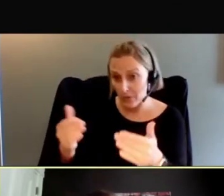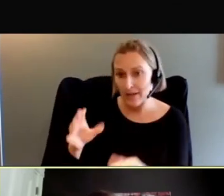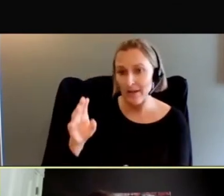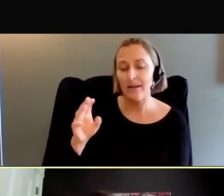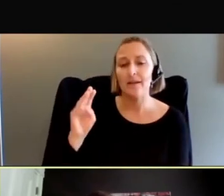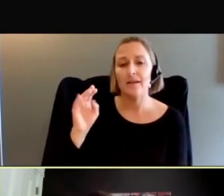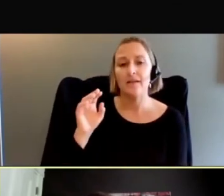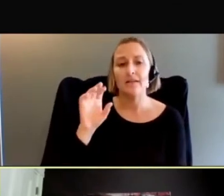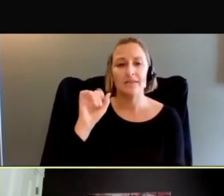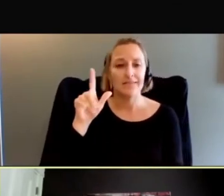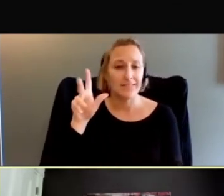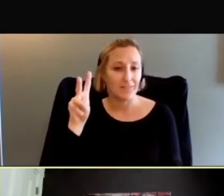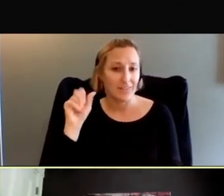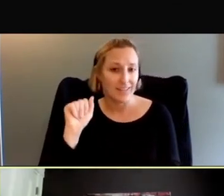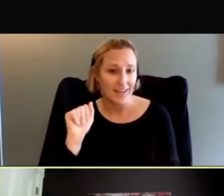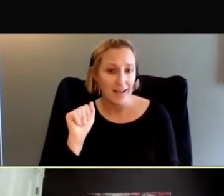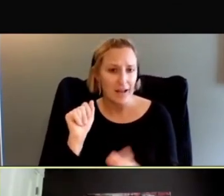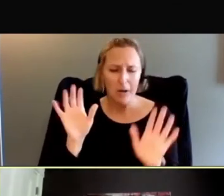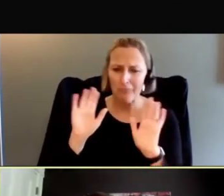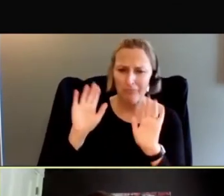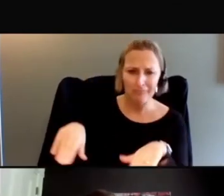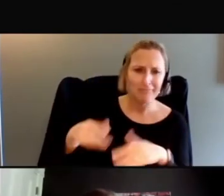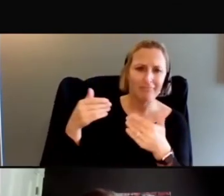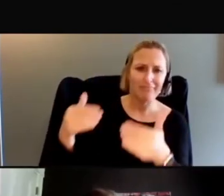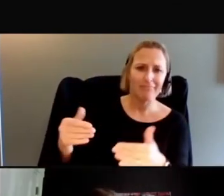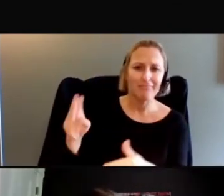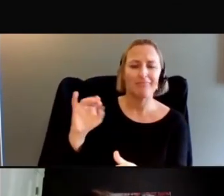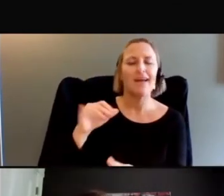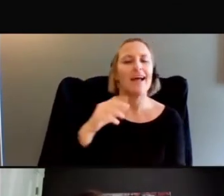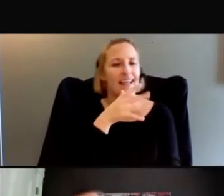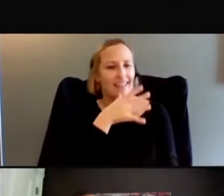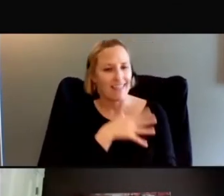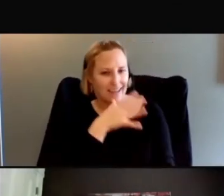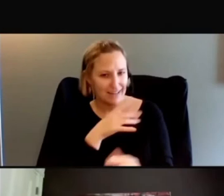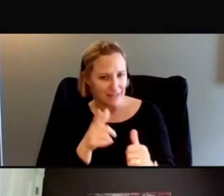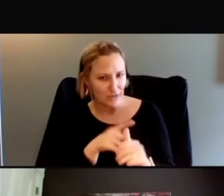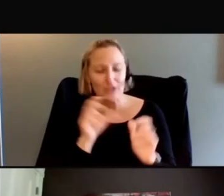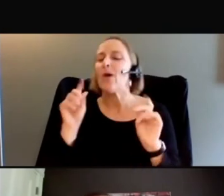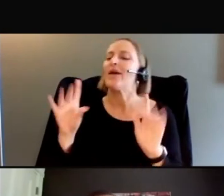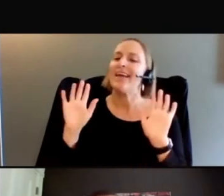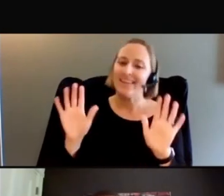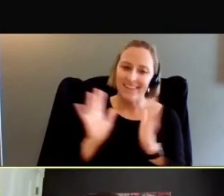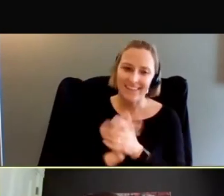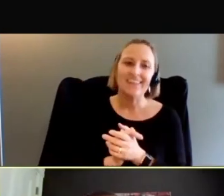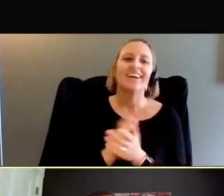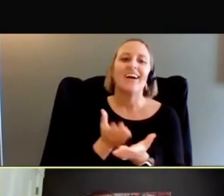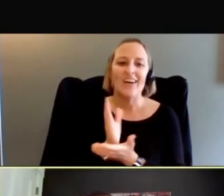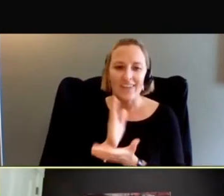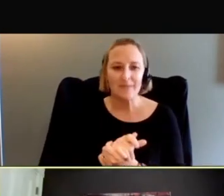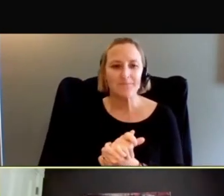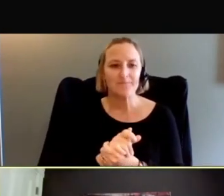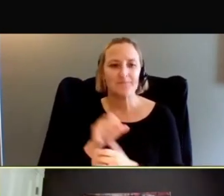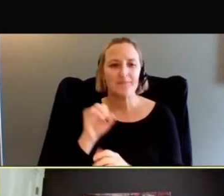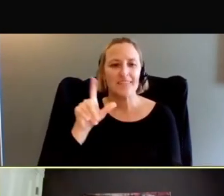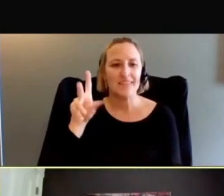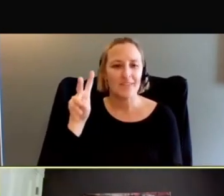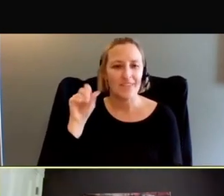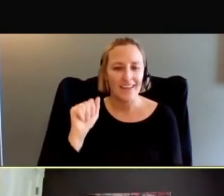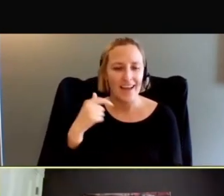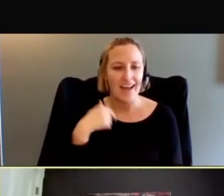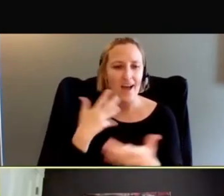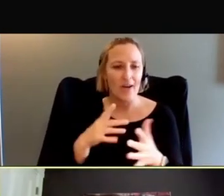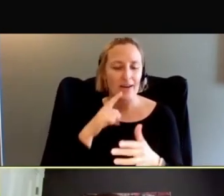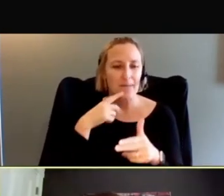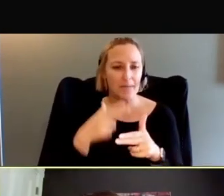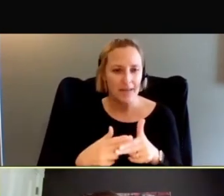No, go ahead, Sylvia. Go ahead, Sylvia. No, go. Ladies first, ladies first. All right. Well, I, I had already mentioned kind of